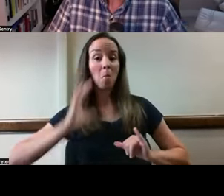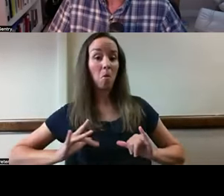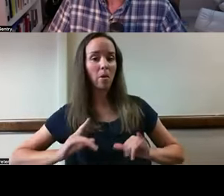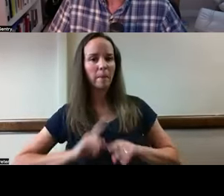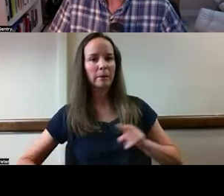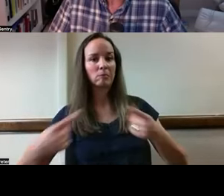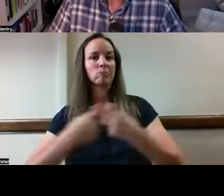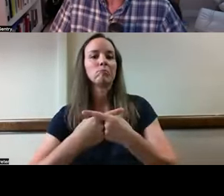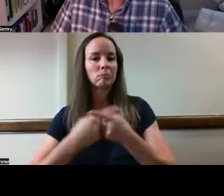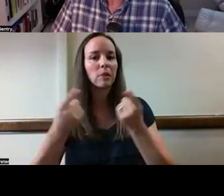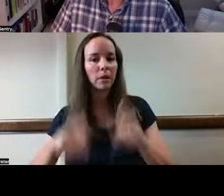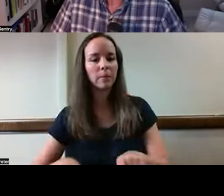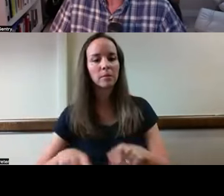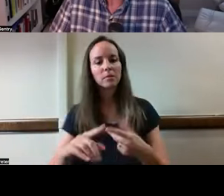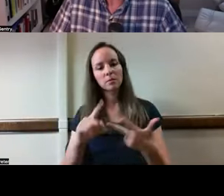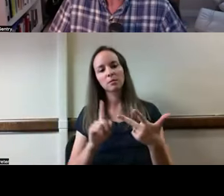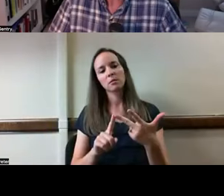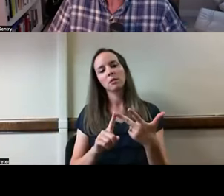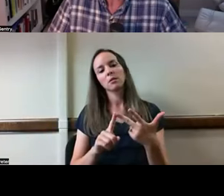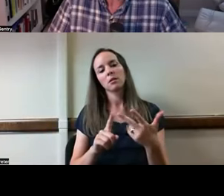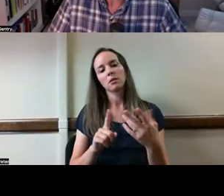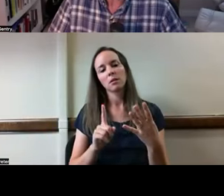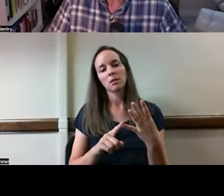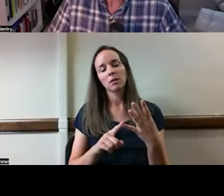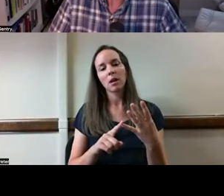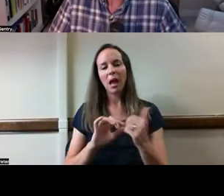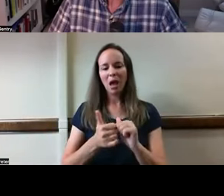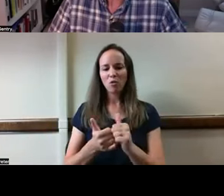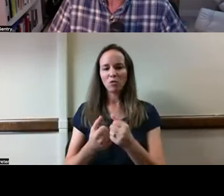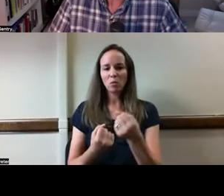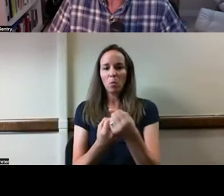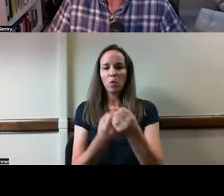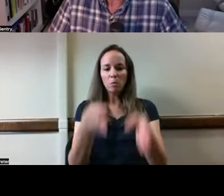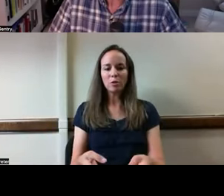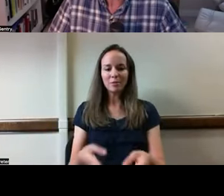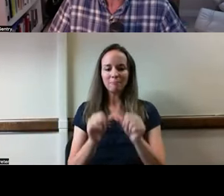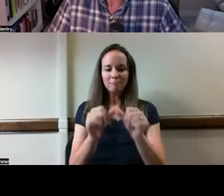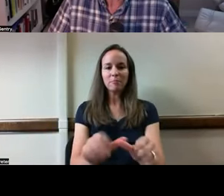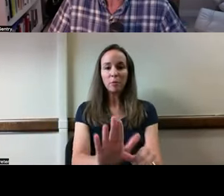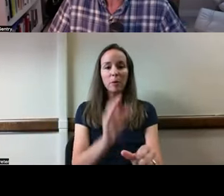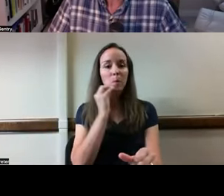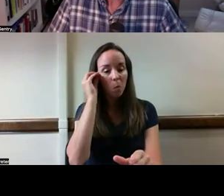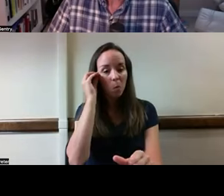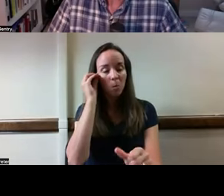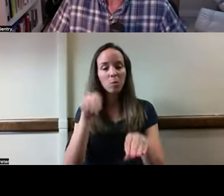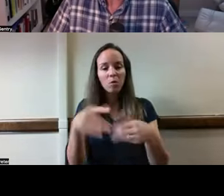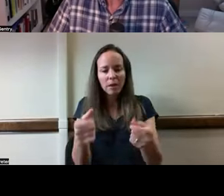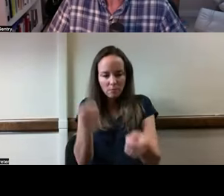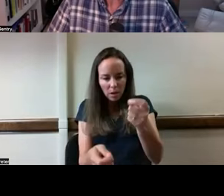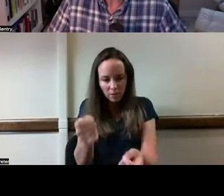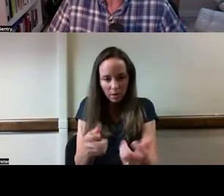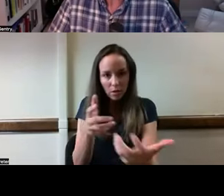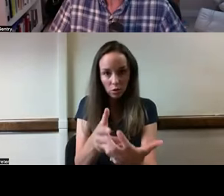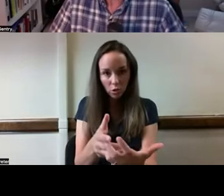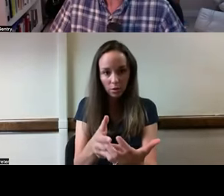We're going to look at the ethical concerns in supporting people in their homes and providing home modification. And then